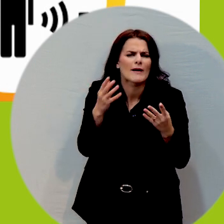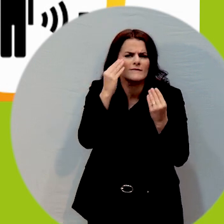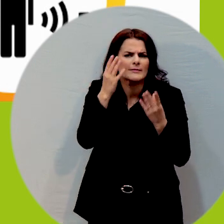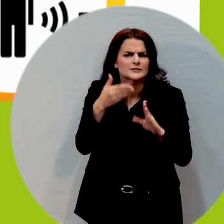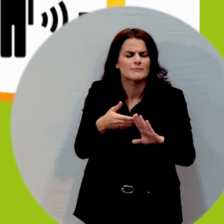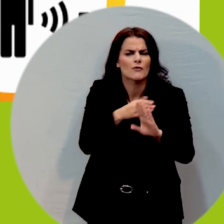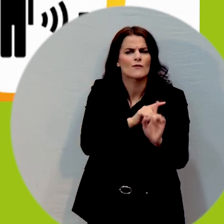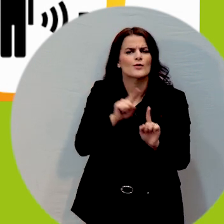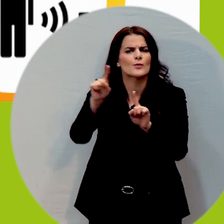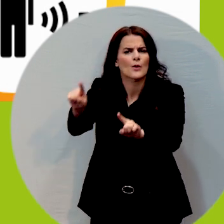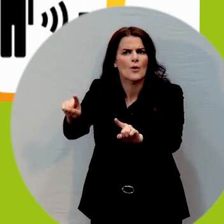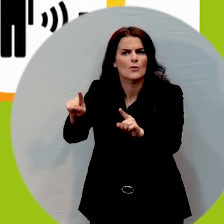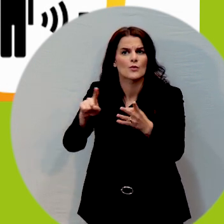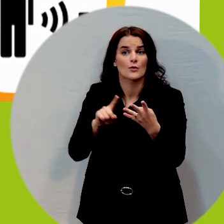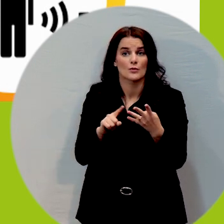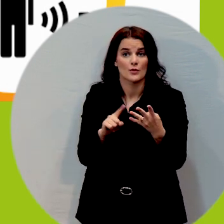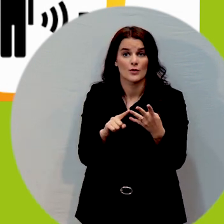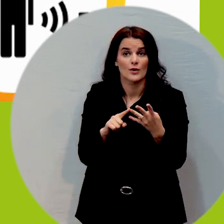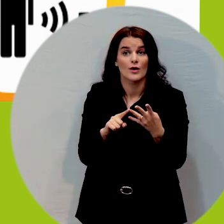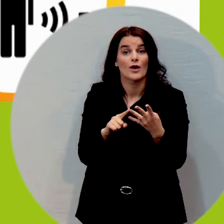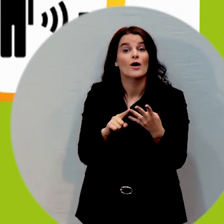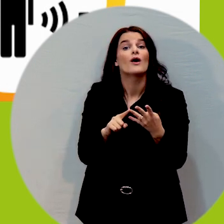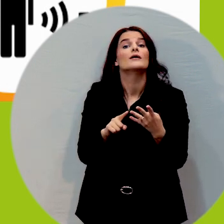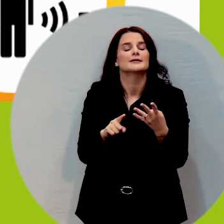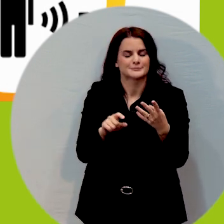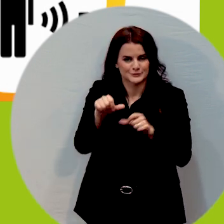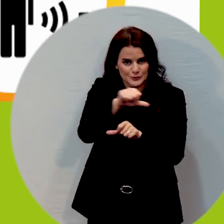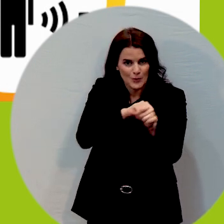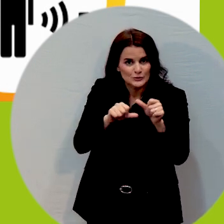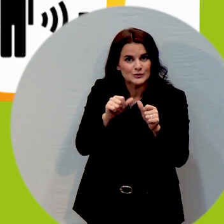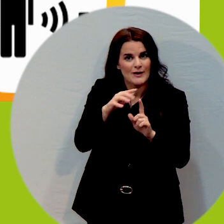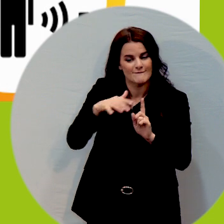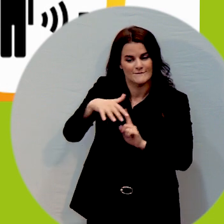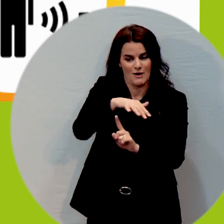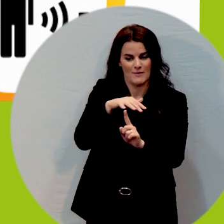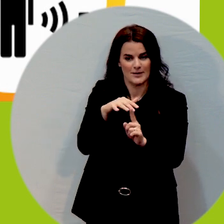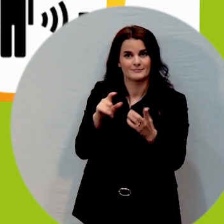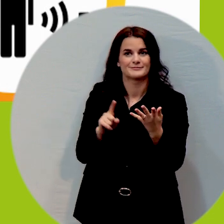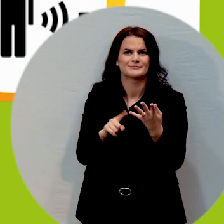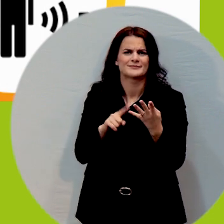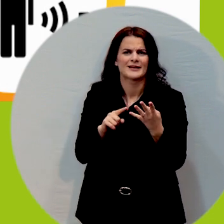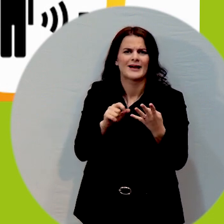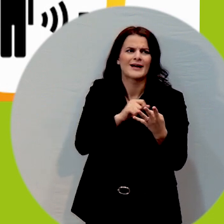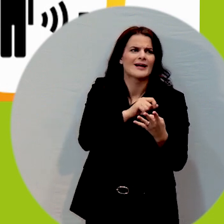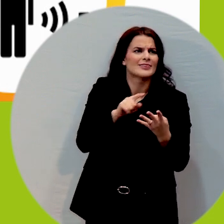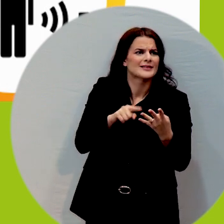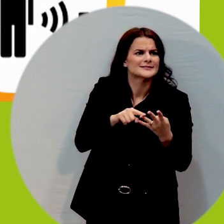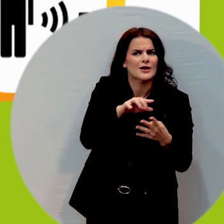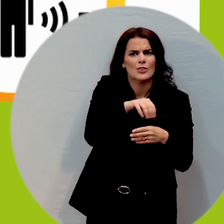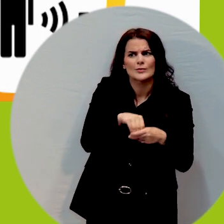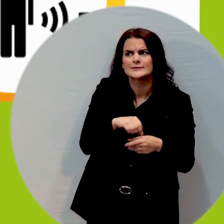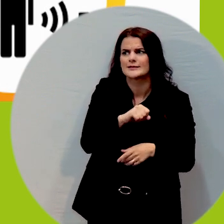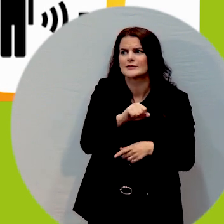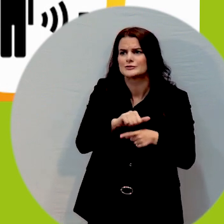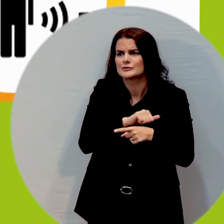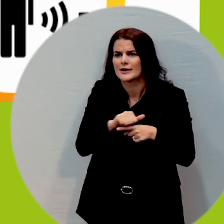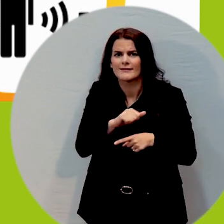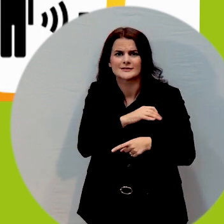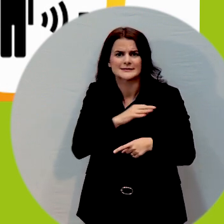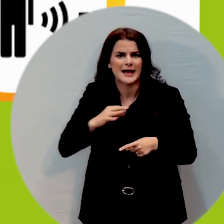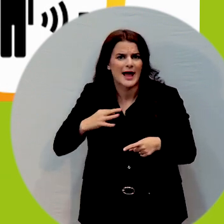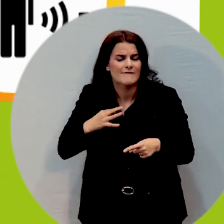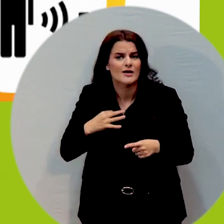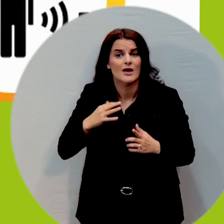go, the social environment, the training of the staff, the awareness of people with